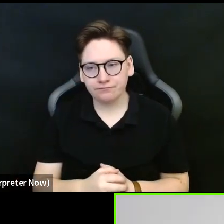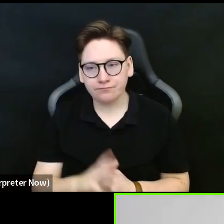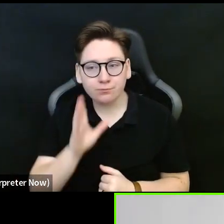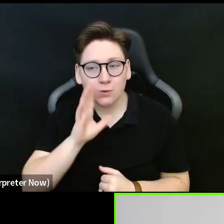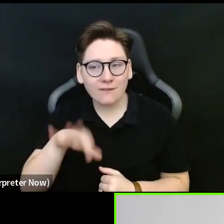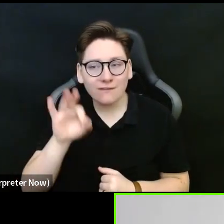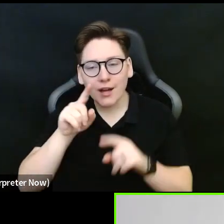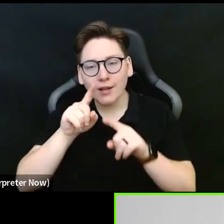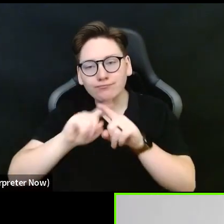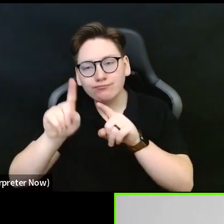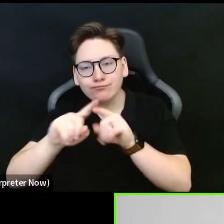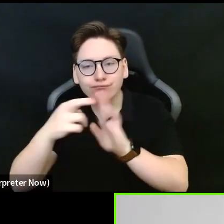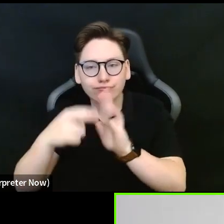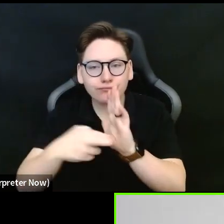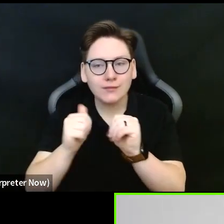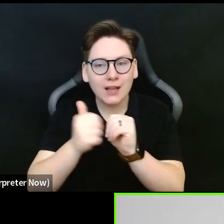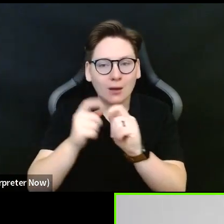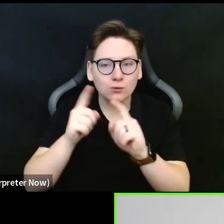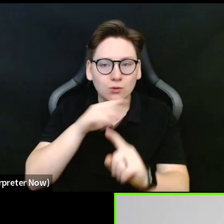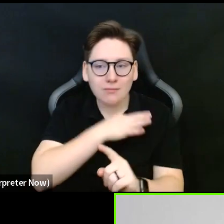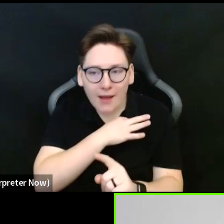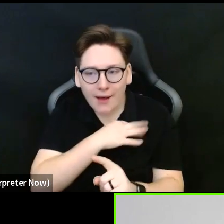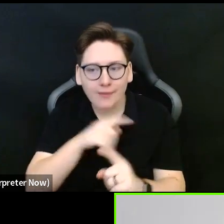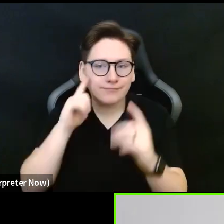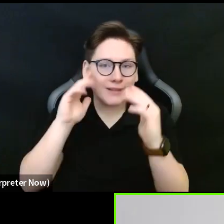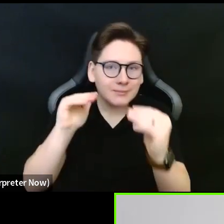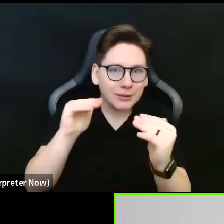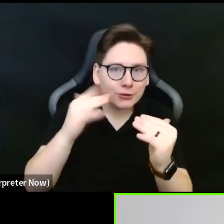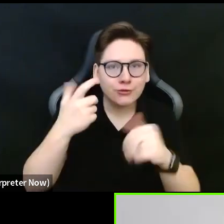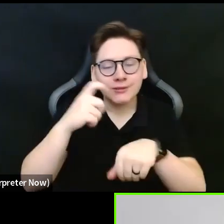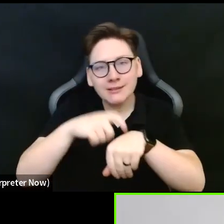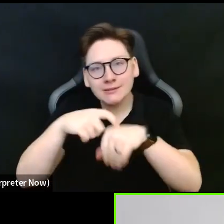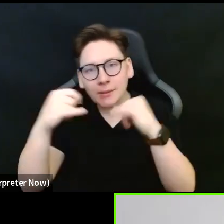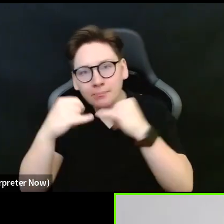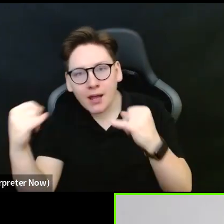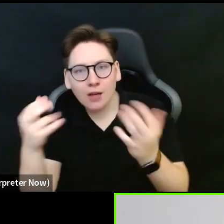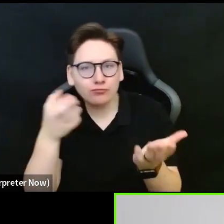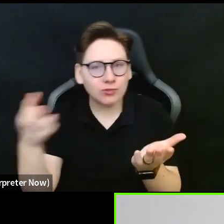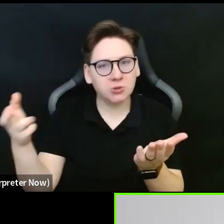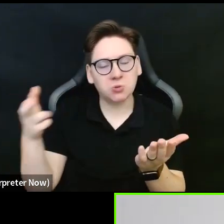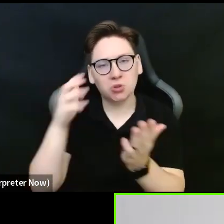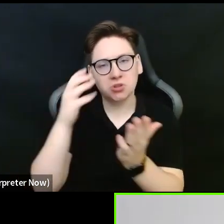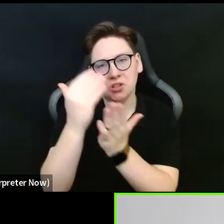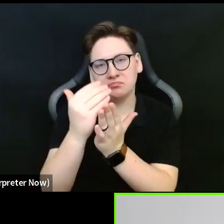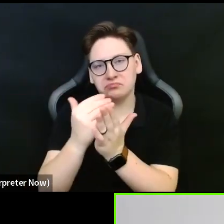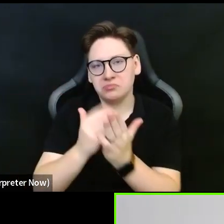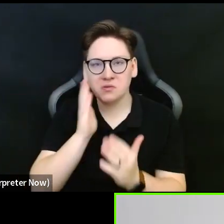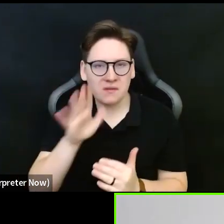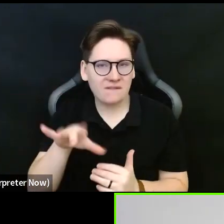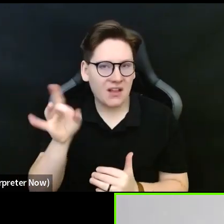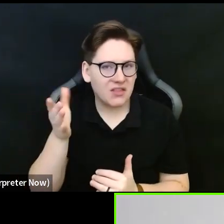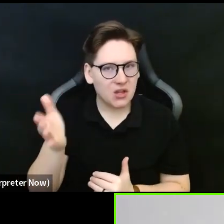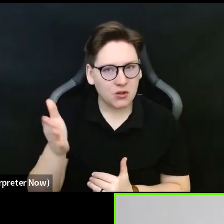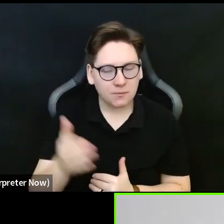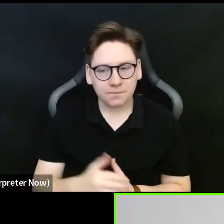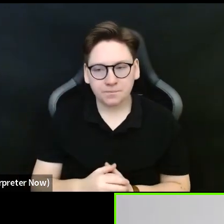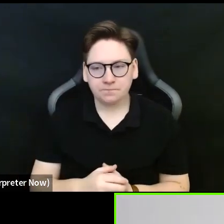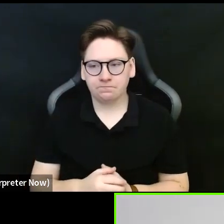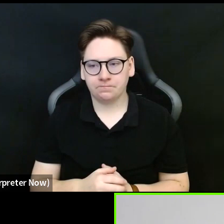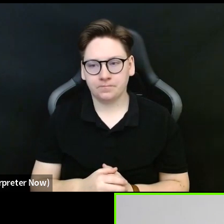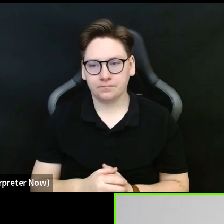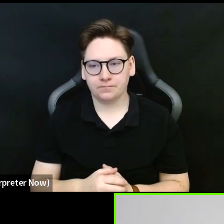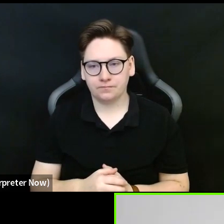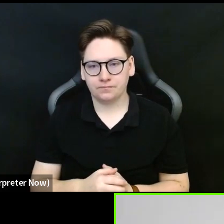well as more on expectations, the timeline and resources. And also on the arts here website, you can find the